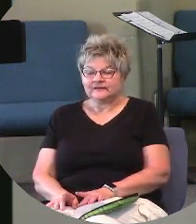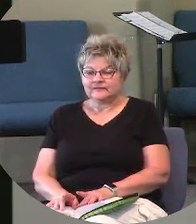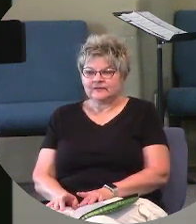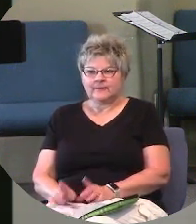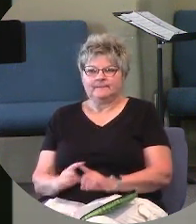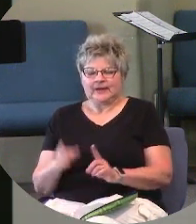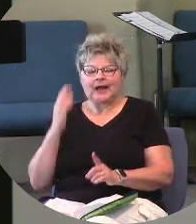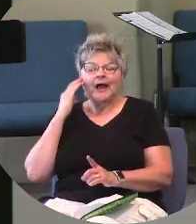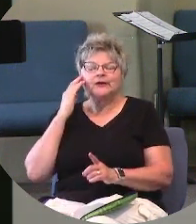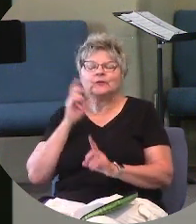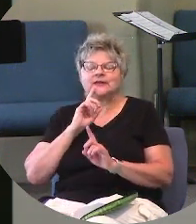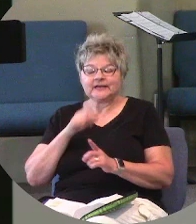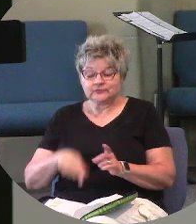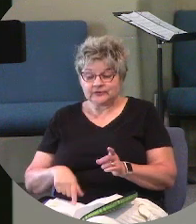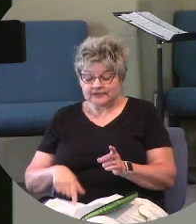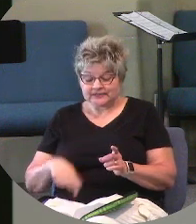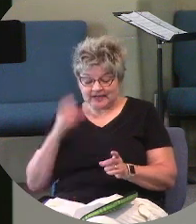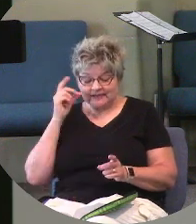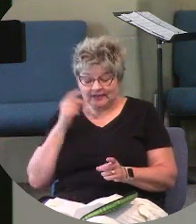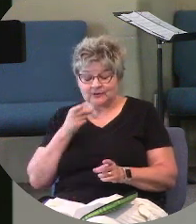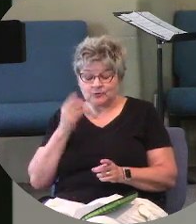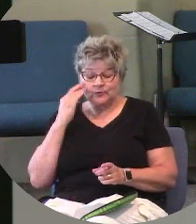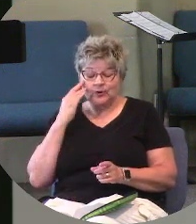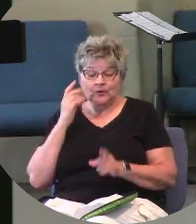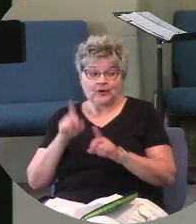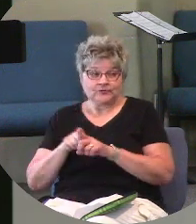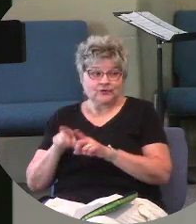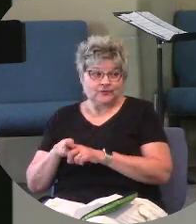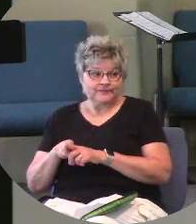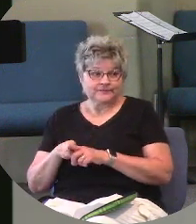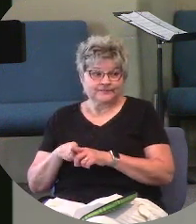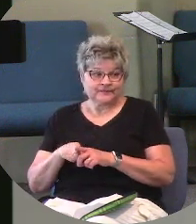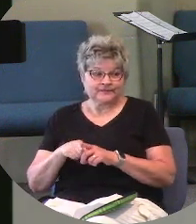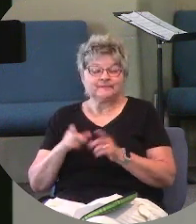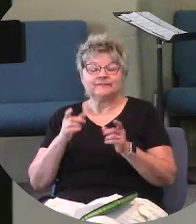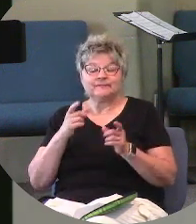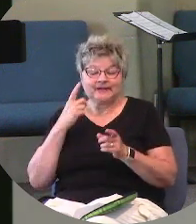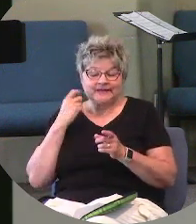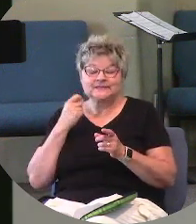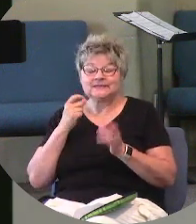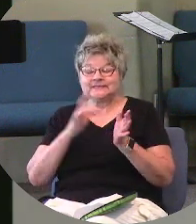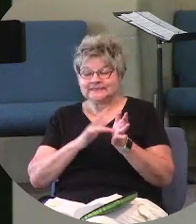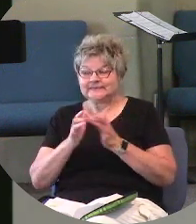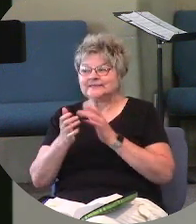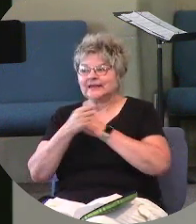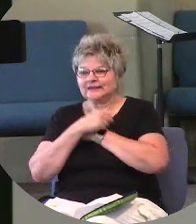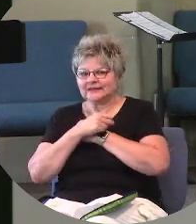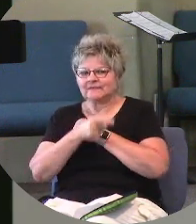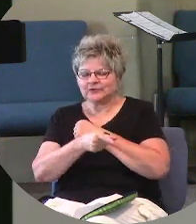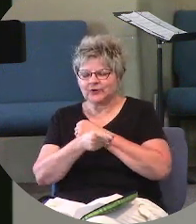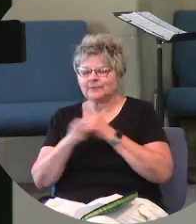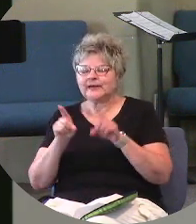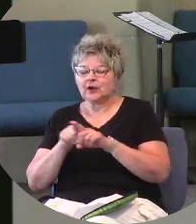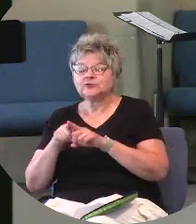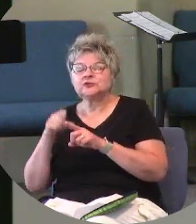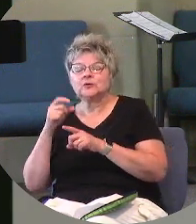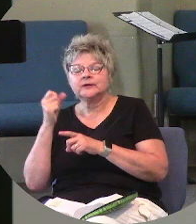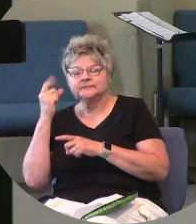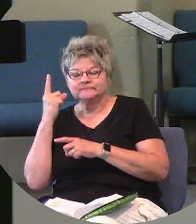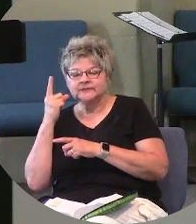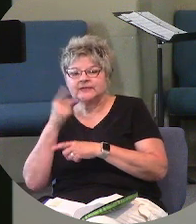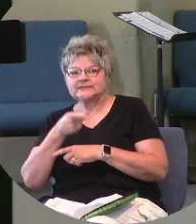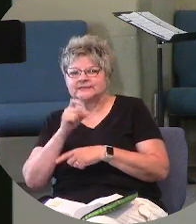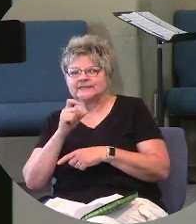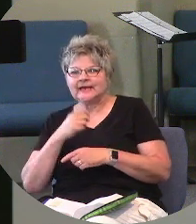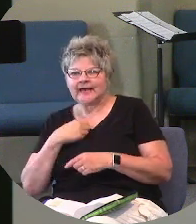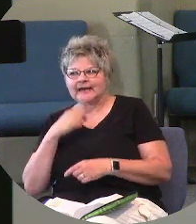But I know the answer to this, and I think you do too. Because he loved her, yes, but he also recognized that she had